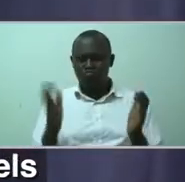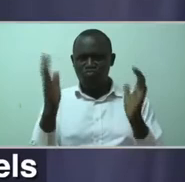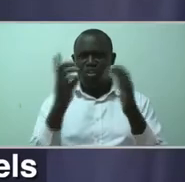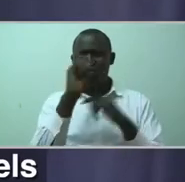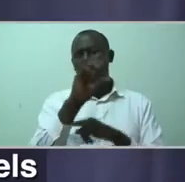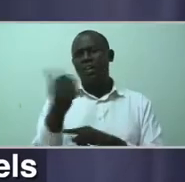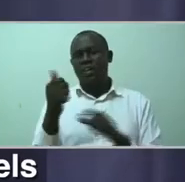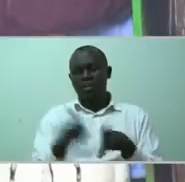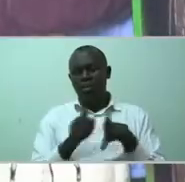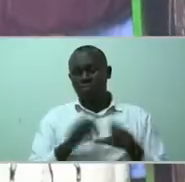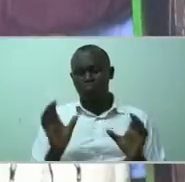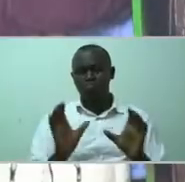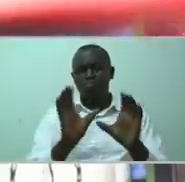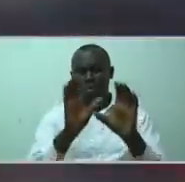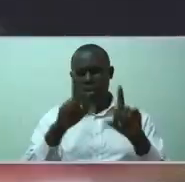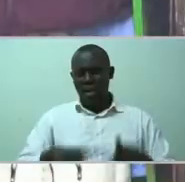motivate one another.